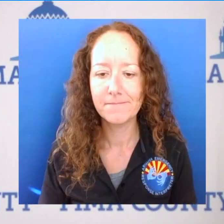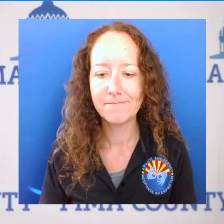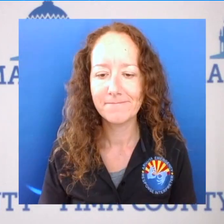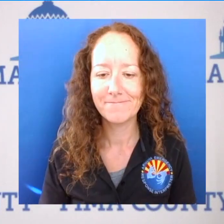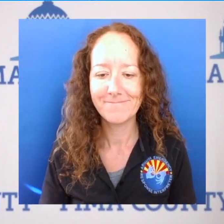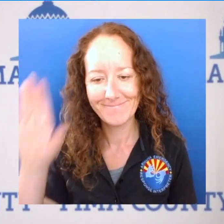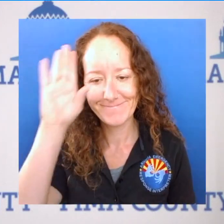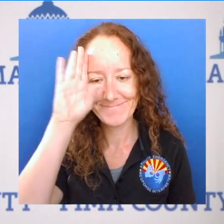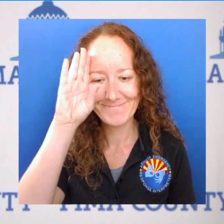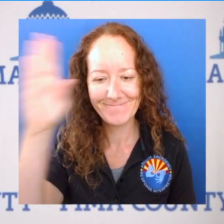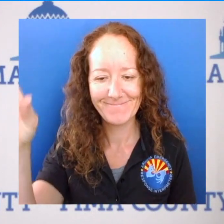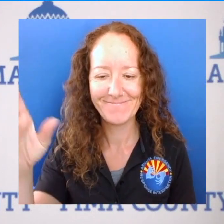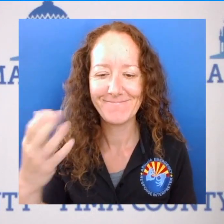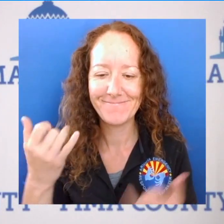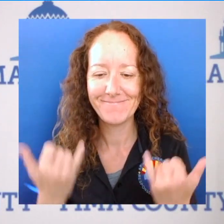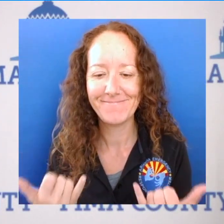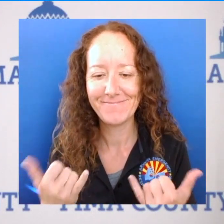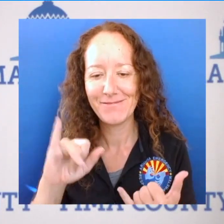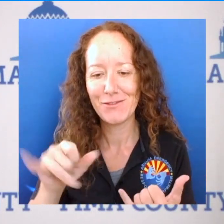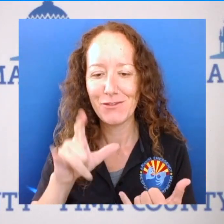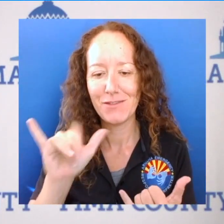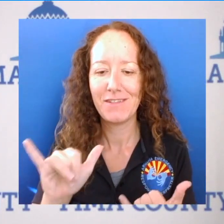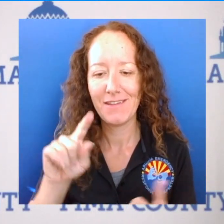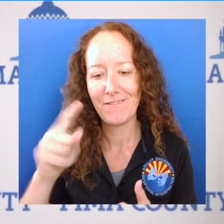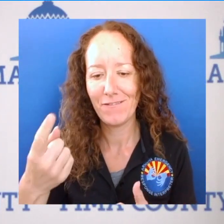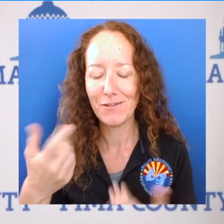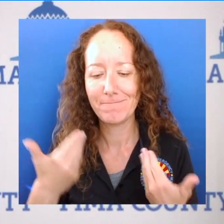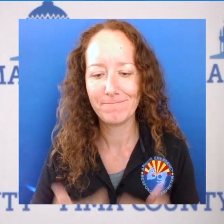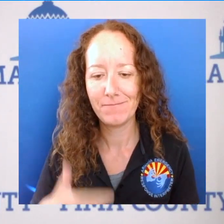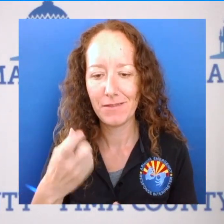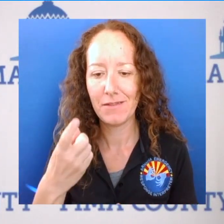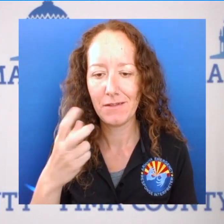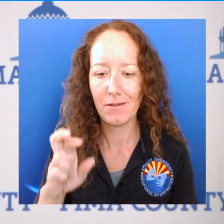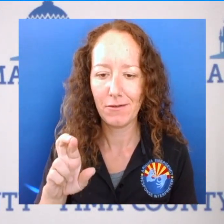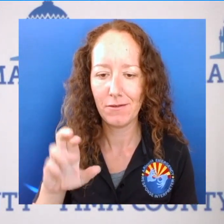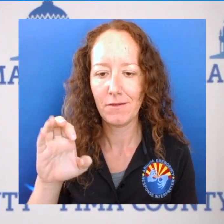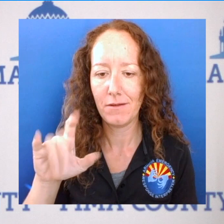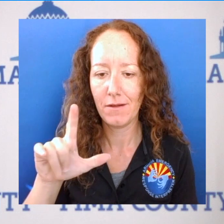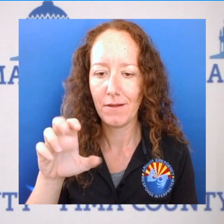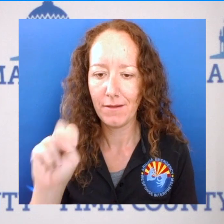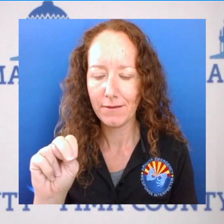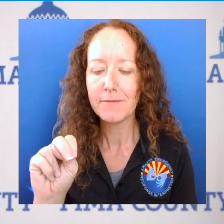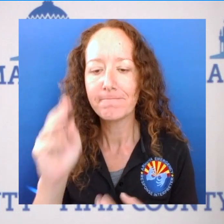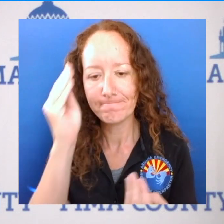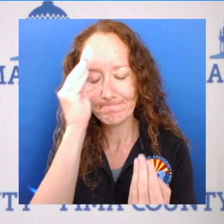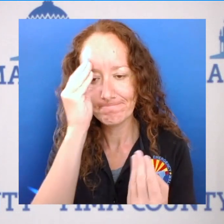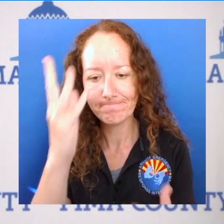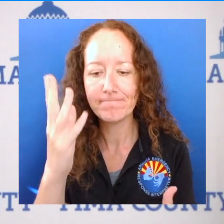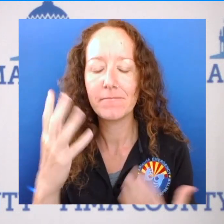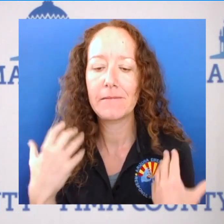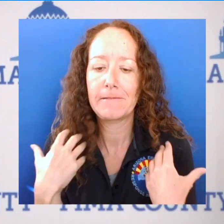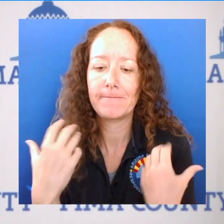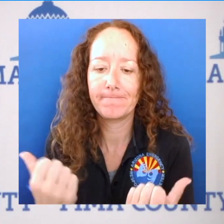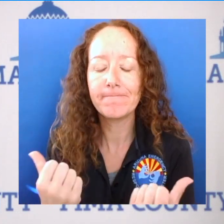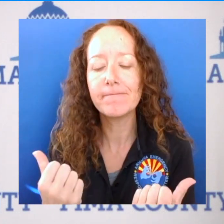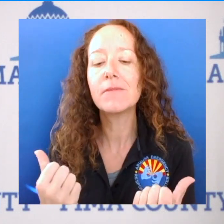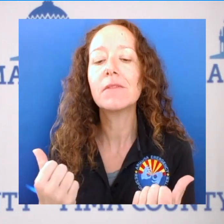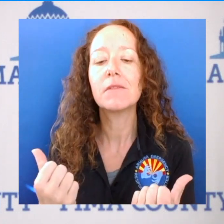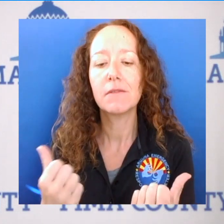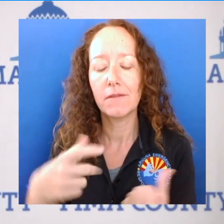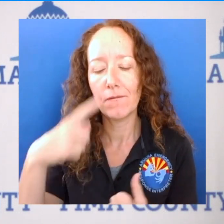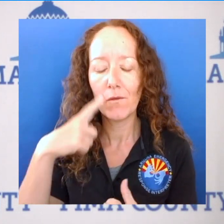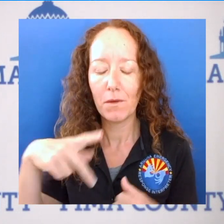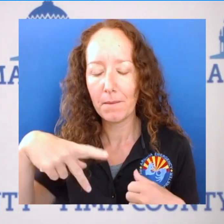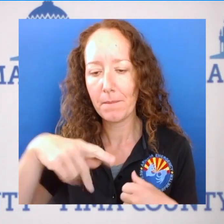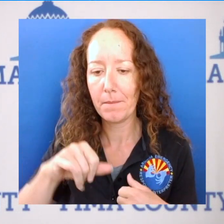Hi, it's July 1st. This is Dr. Cullen bringing you your Pima County health update. Remember it's Wednesday, so